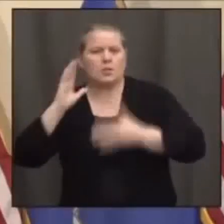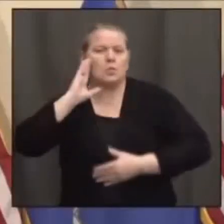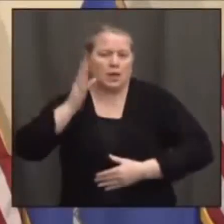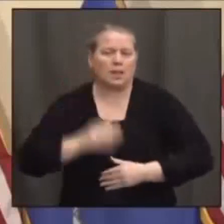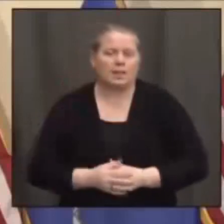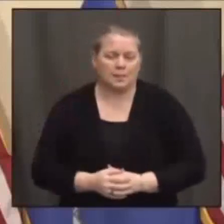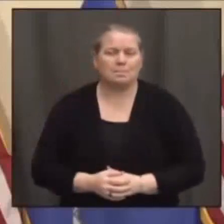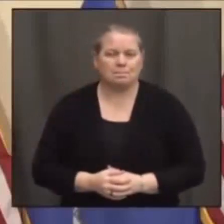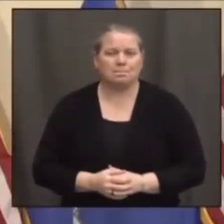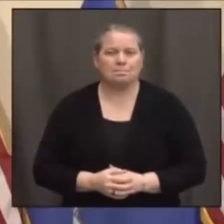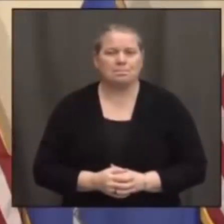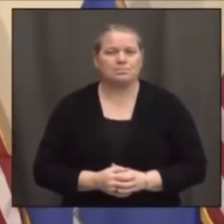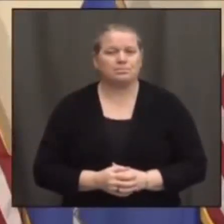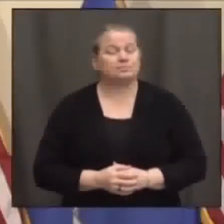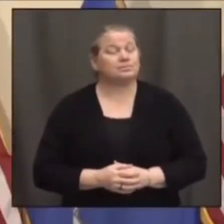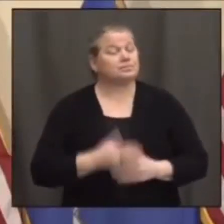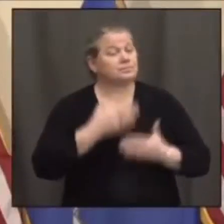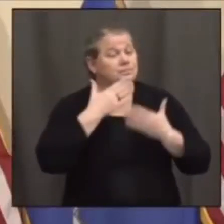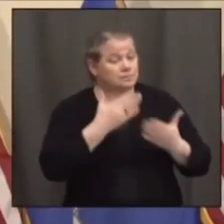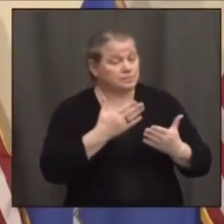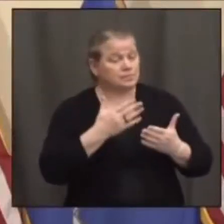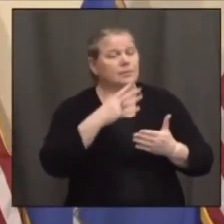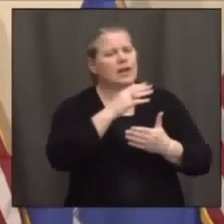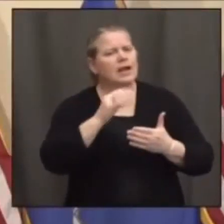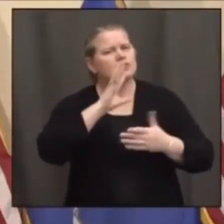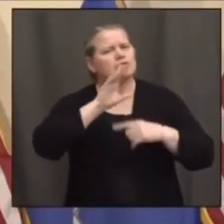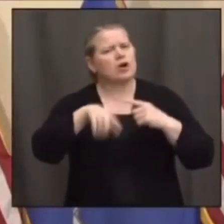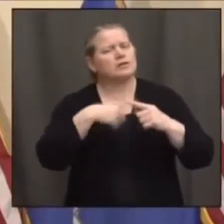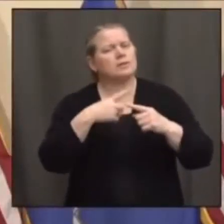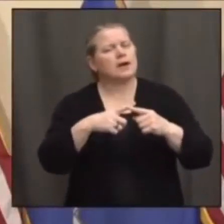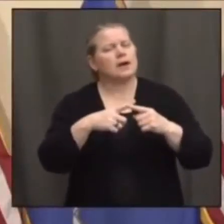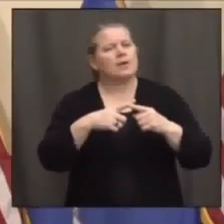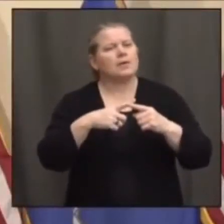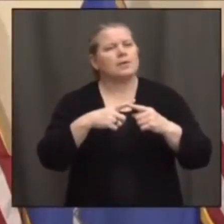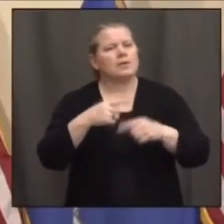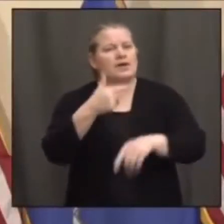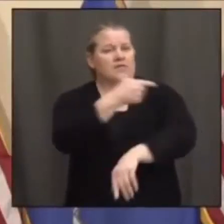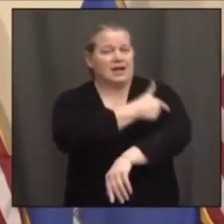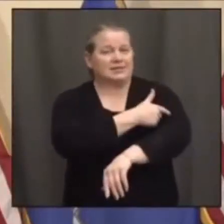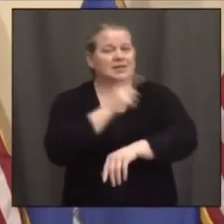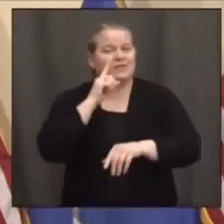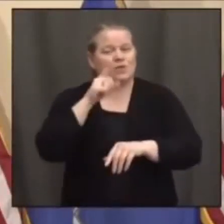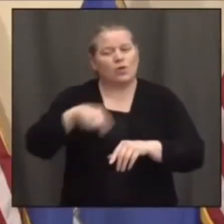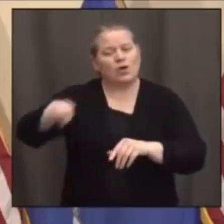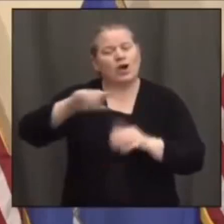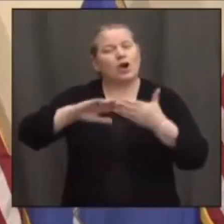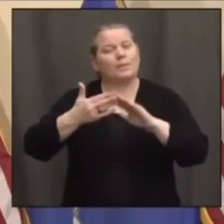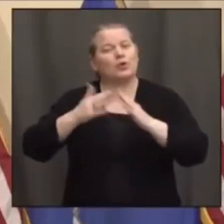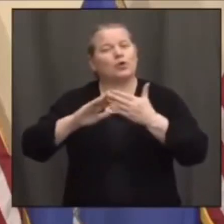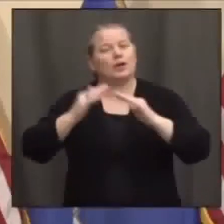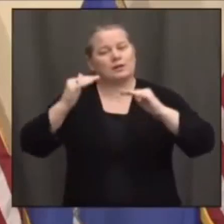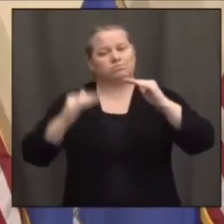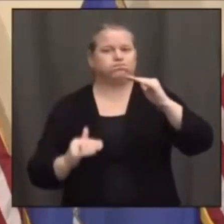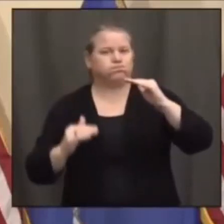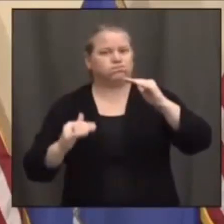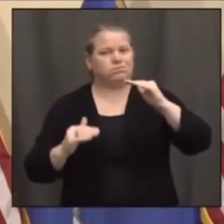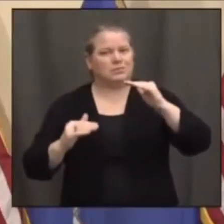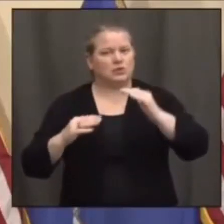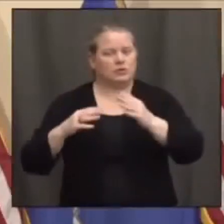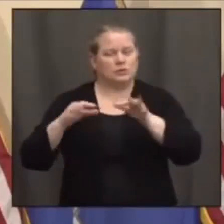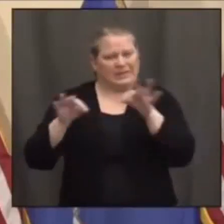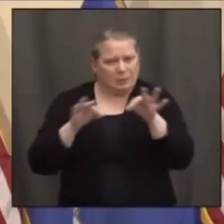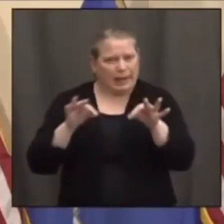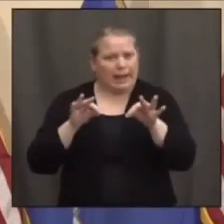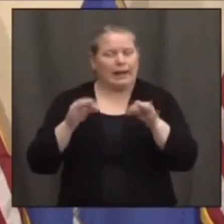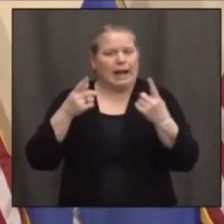Thanks. And then you talked about some of the disparities in vaccination for vulnerable communities earlier. What do you see as the